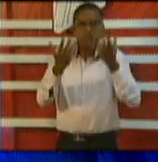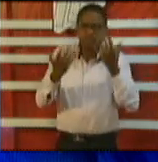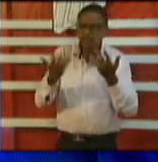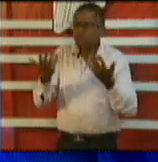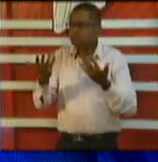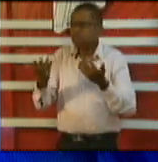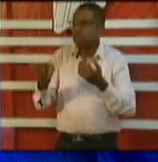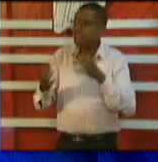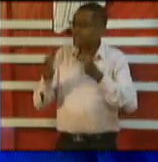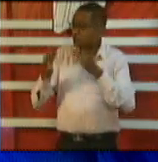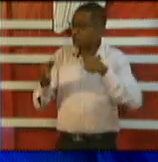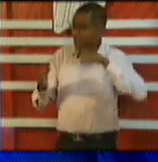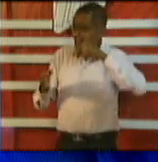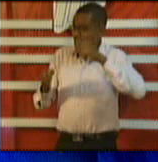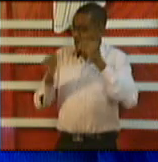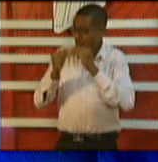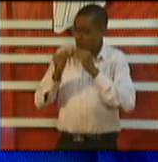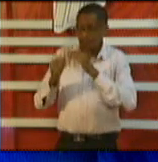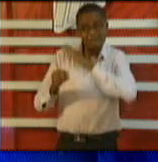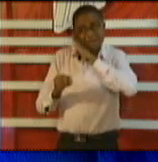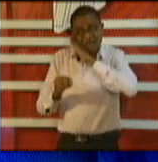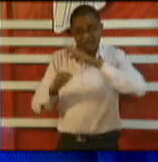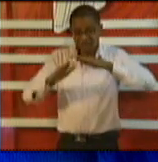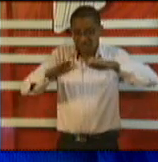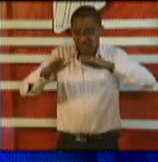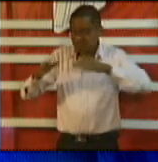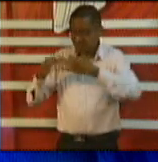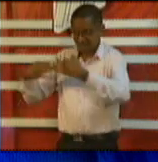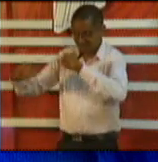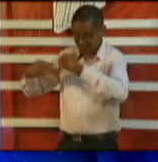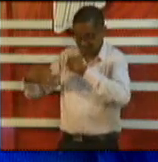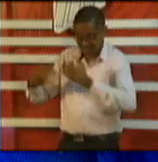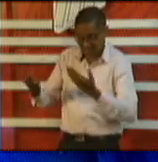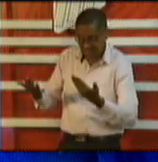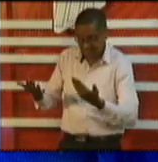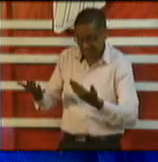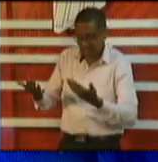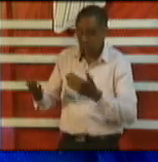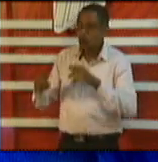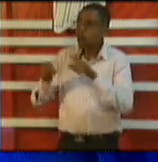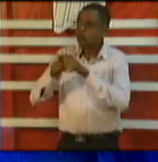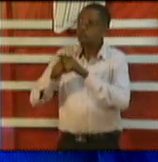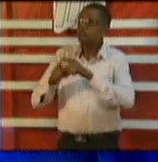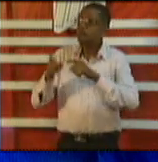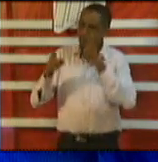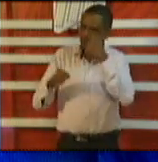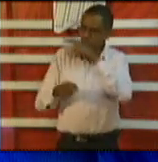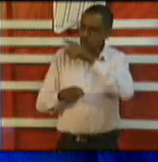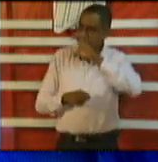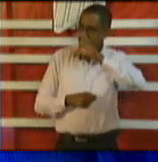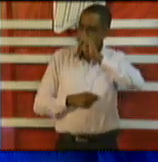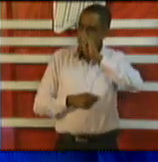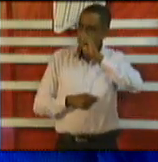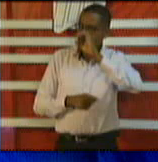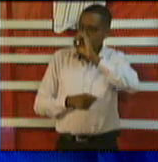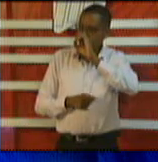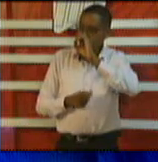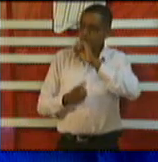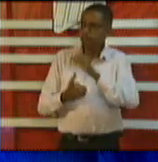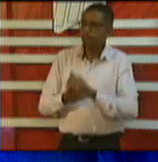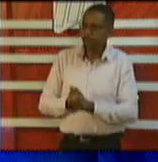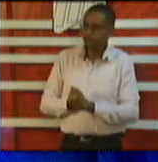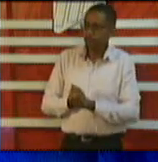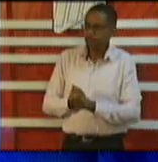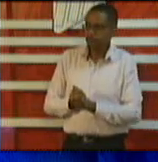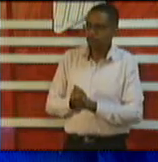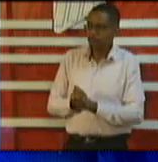in terms of that and secondly to the CMO I've been asking about these gray areas and we ACP has got more requests